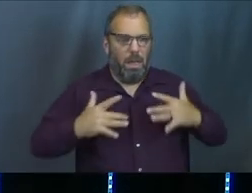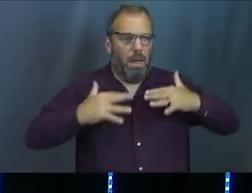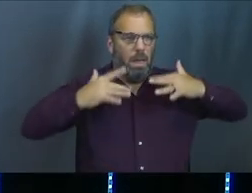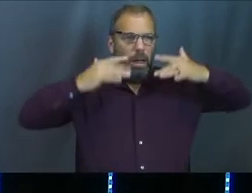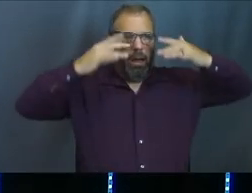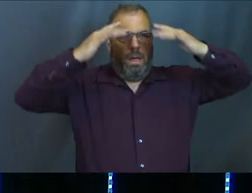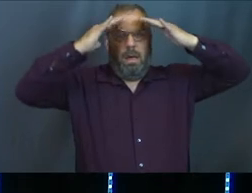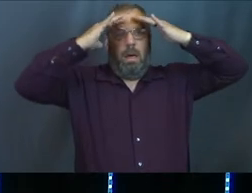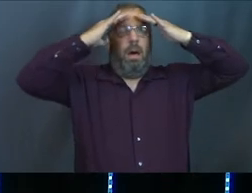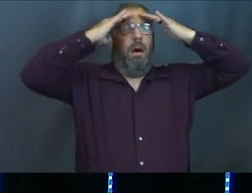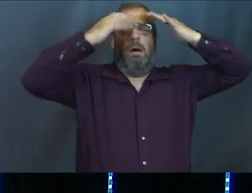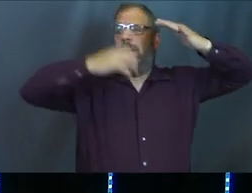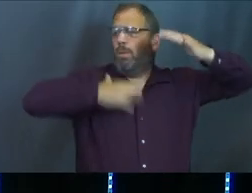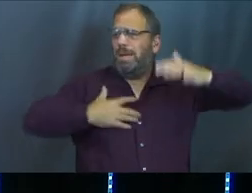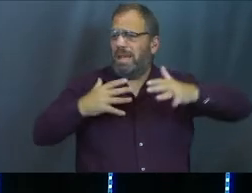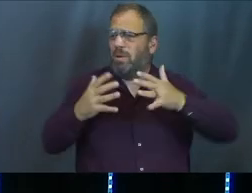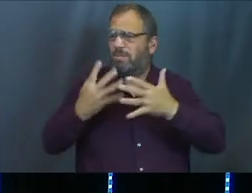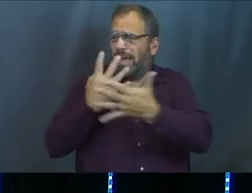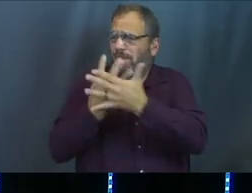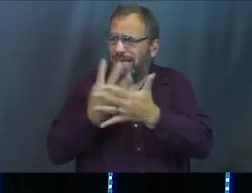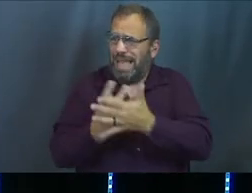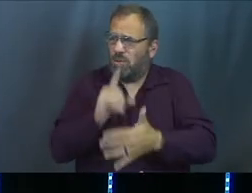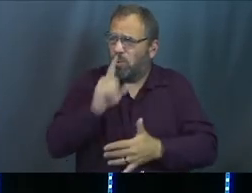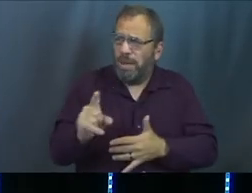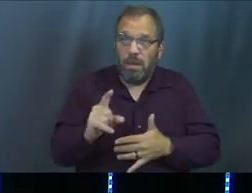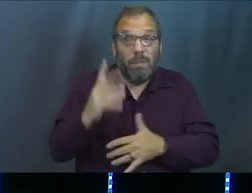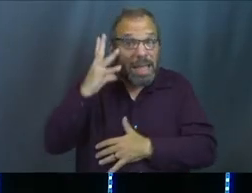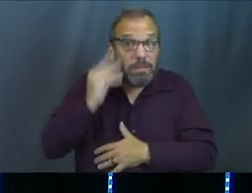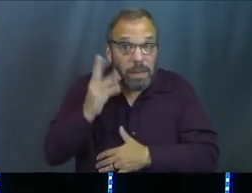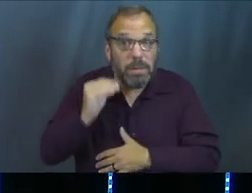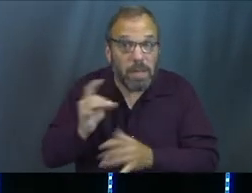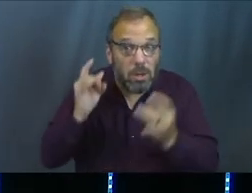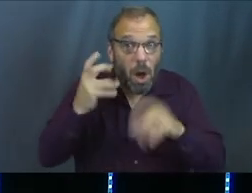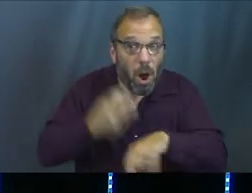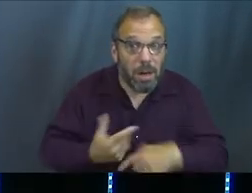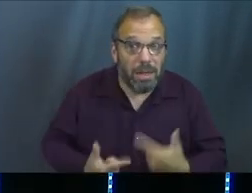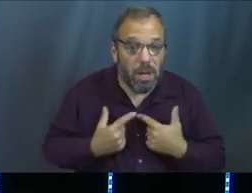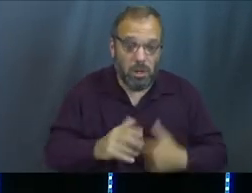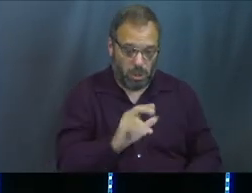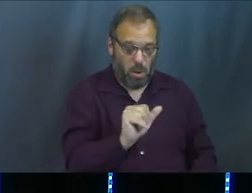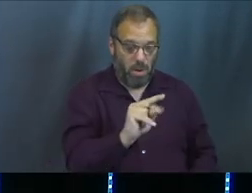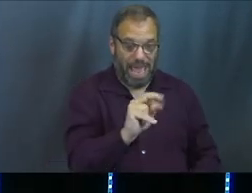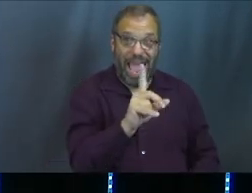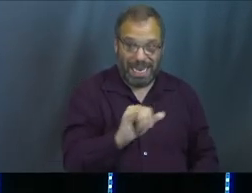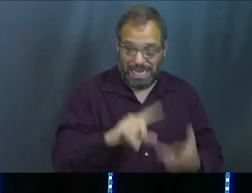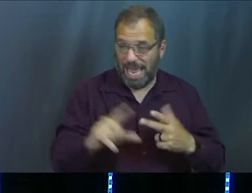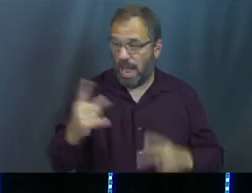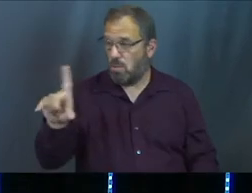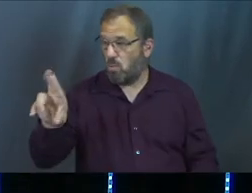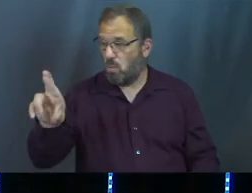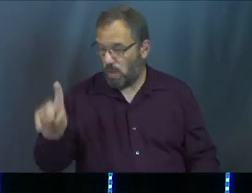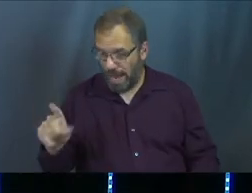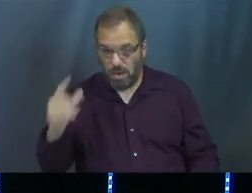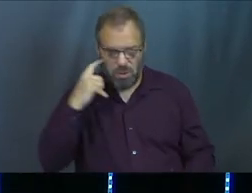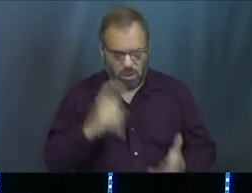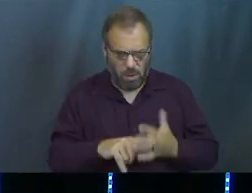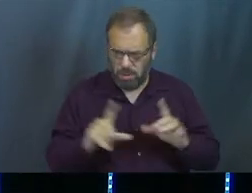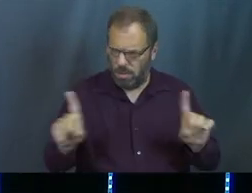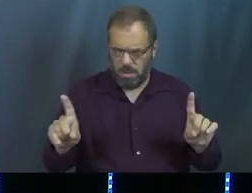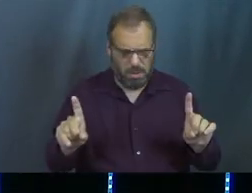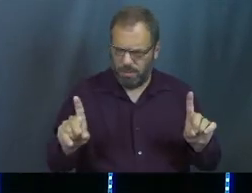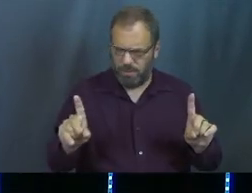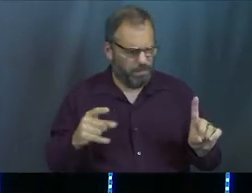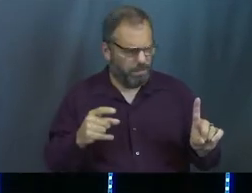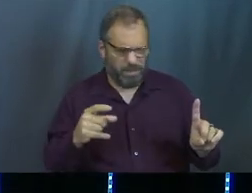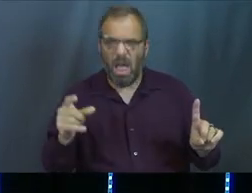overwhelming. I wish I was back in my cell. It's a very real thing that they experience. And so him and Andy had this conversation. But Red notices something